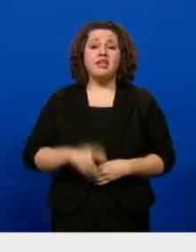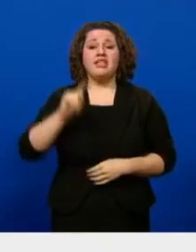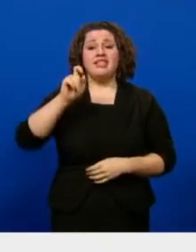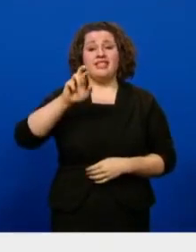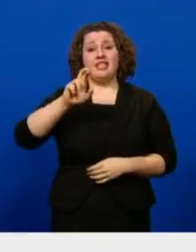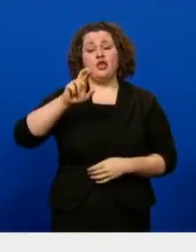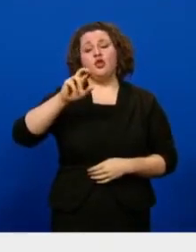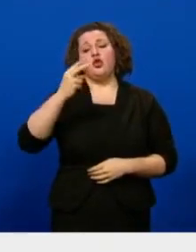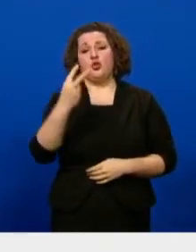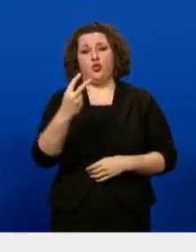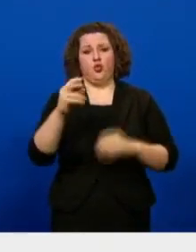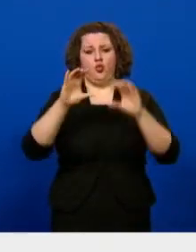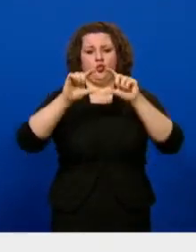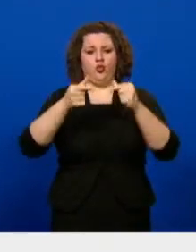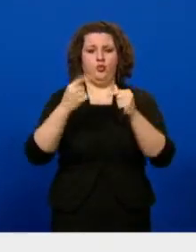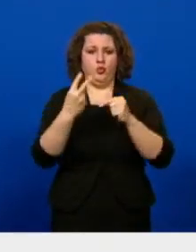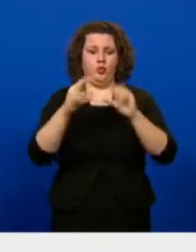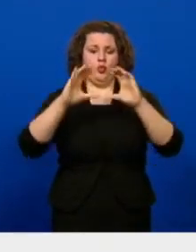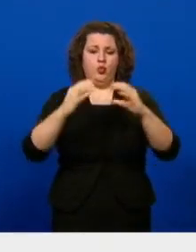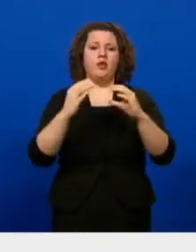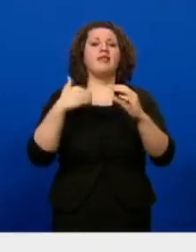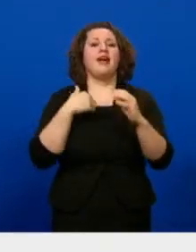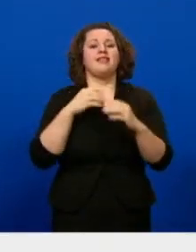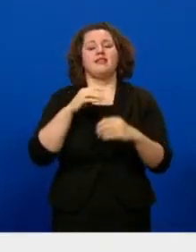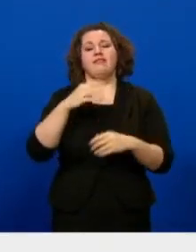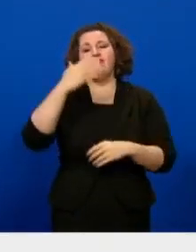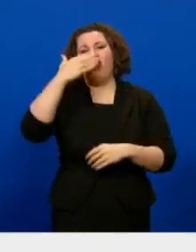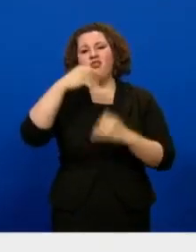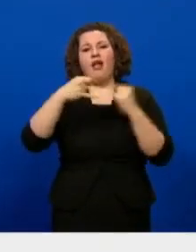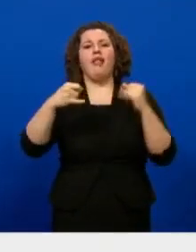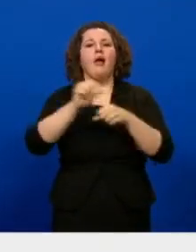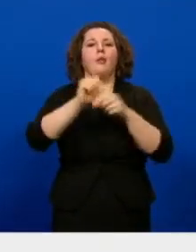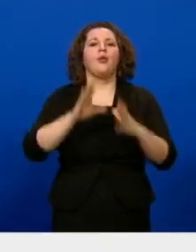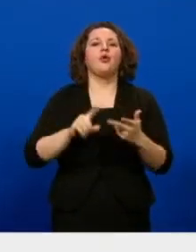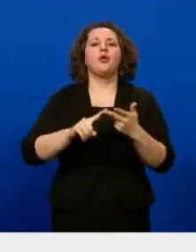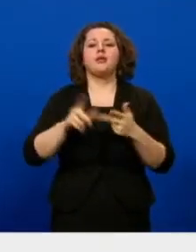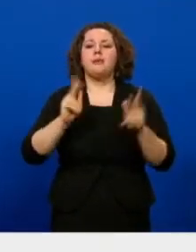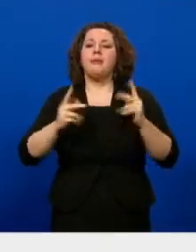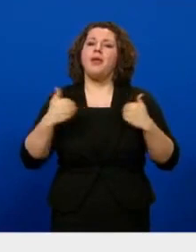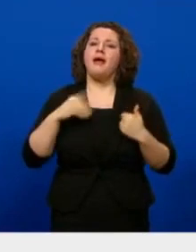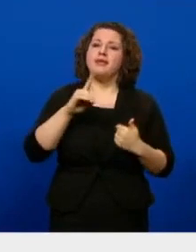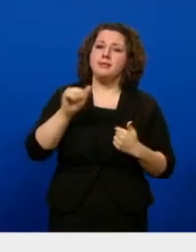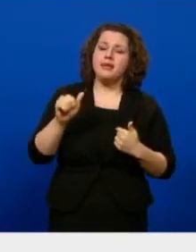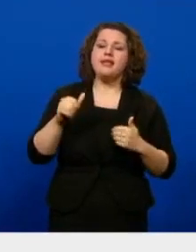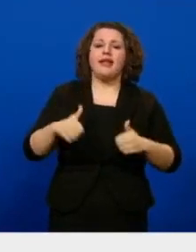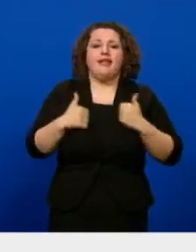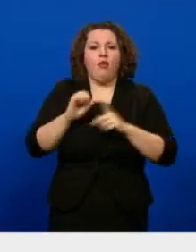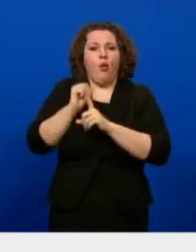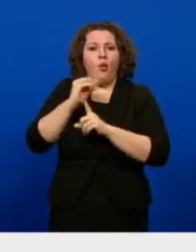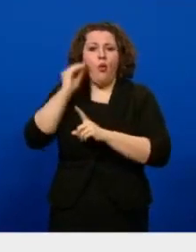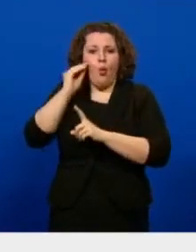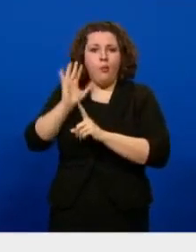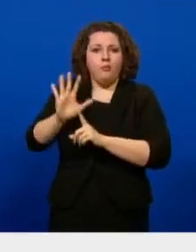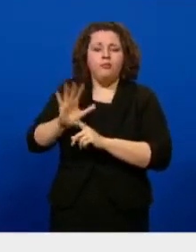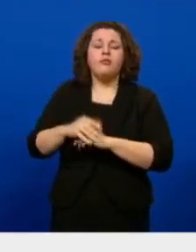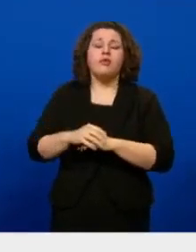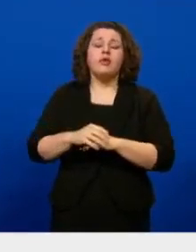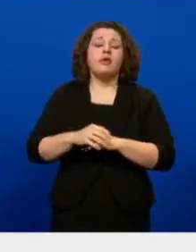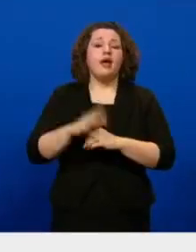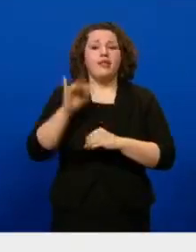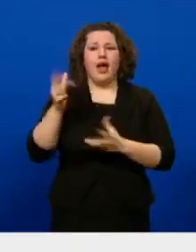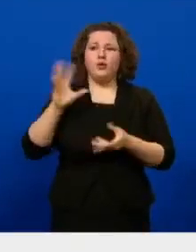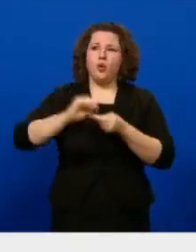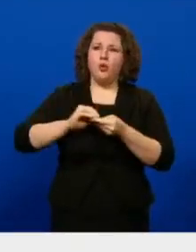2 will include frontline essential workers and individuals with disabilities living in a home setting. And that total